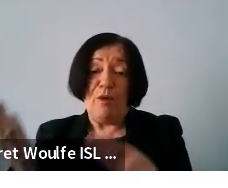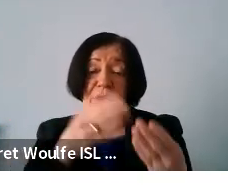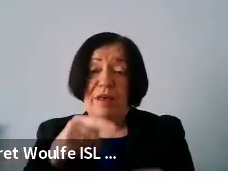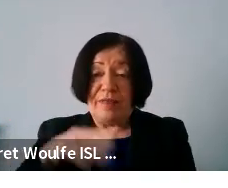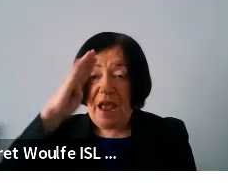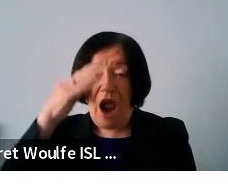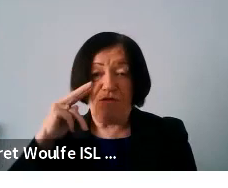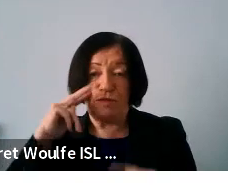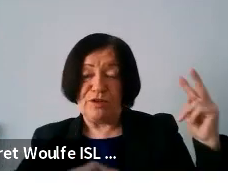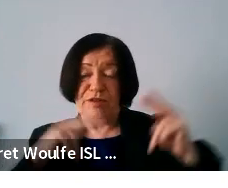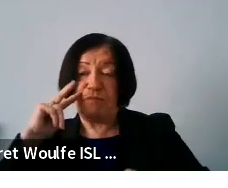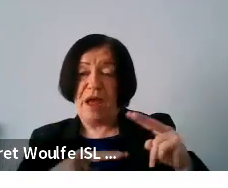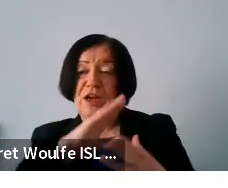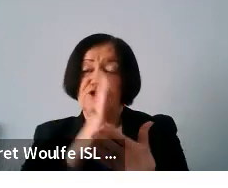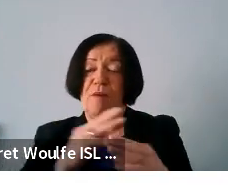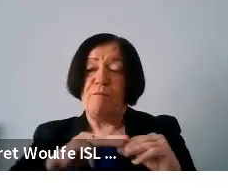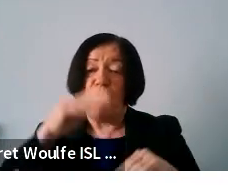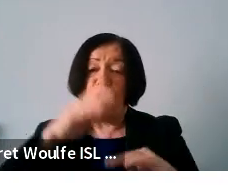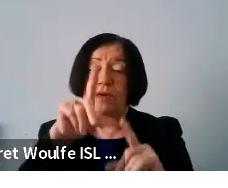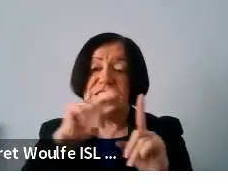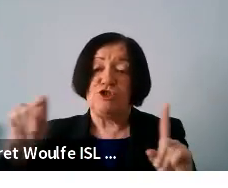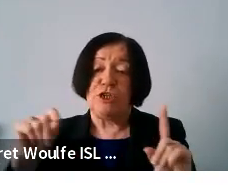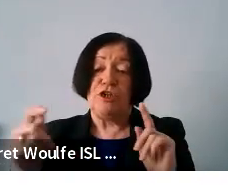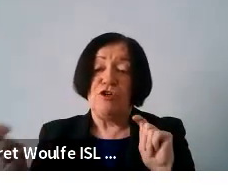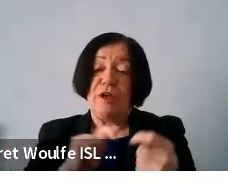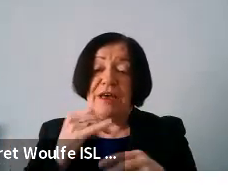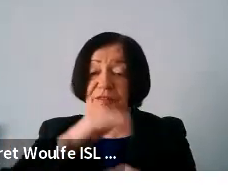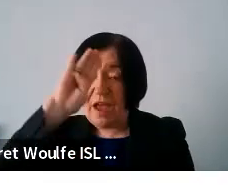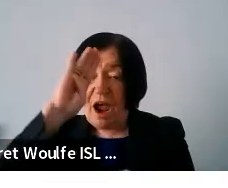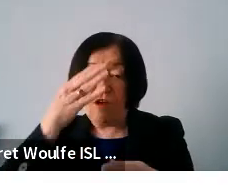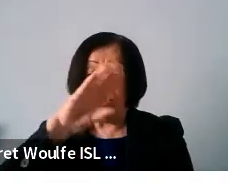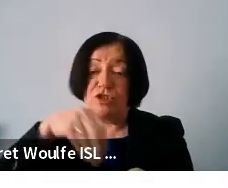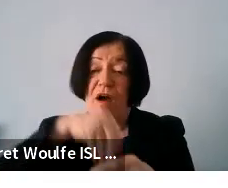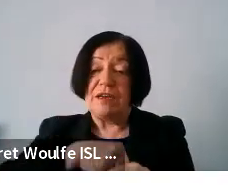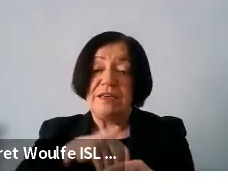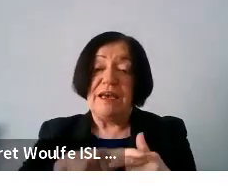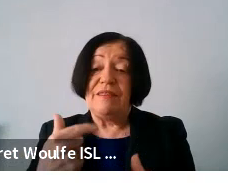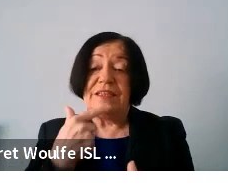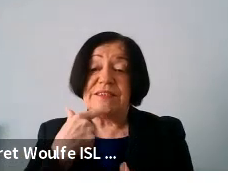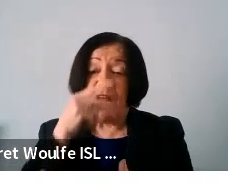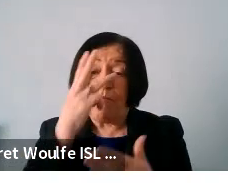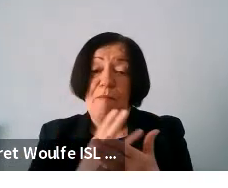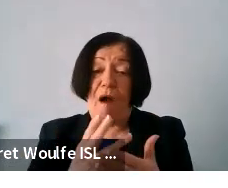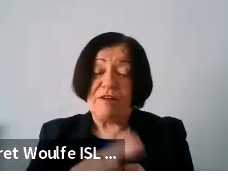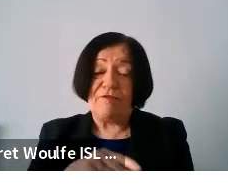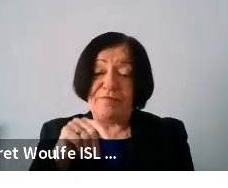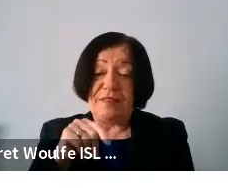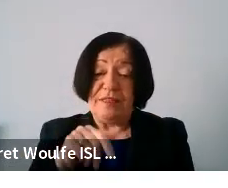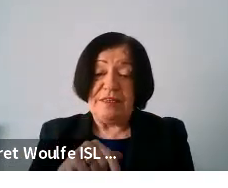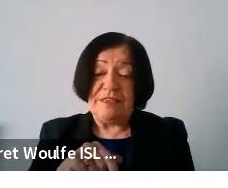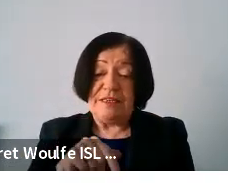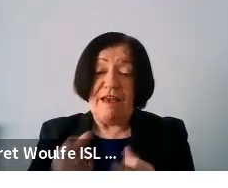irish perspective and share more about the digital transformation in the irish context and the second part of this um